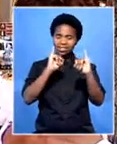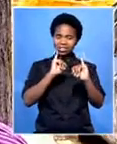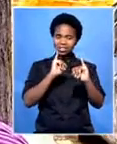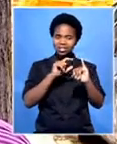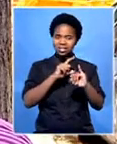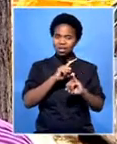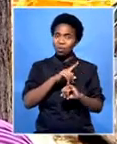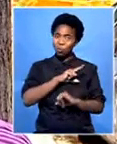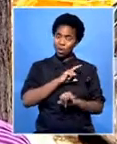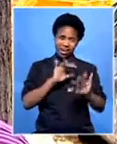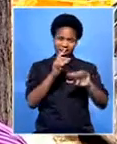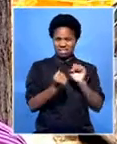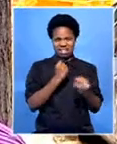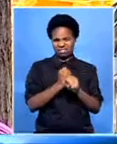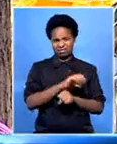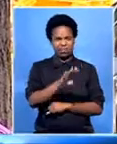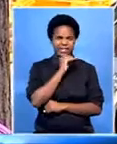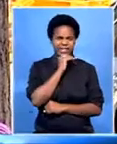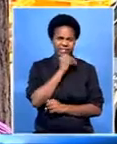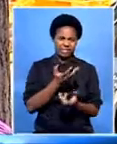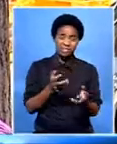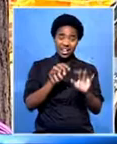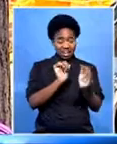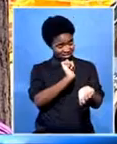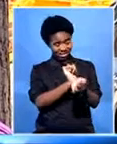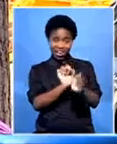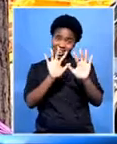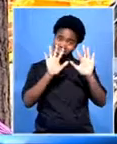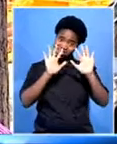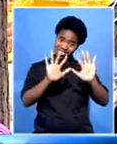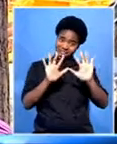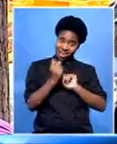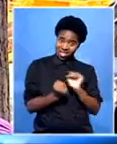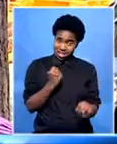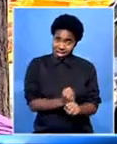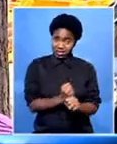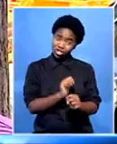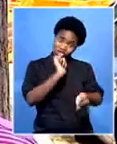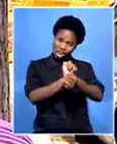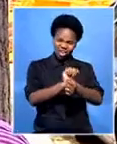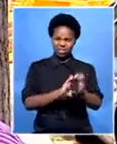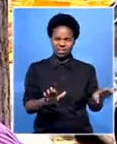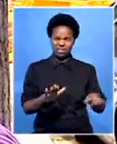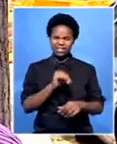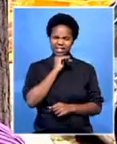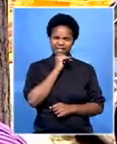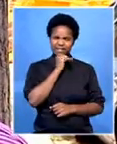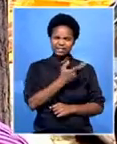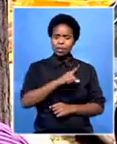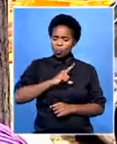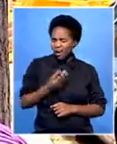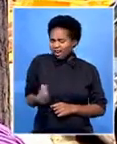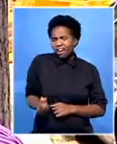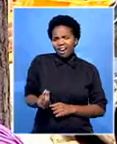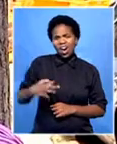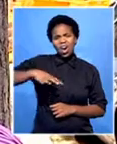years to her life? It's not enough. It's really not enough. I feel that, why must he have a life when a little